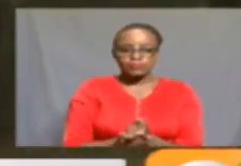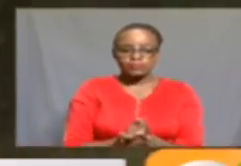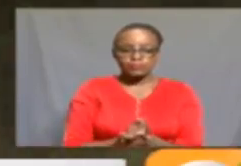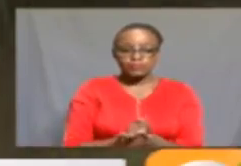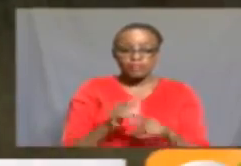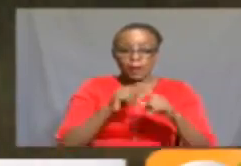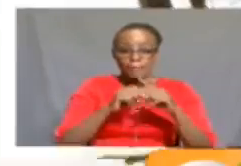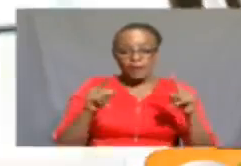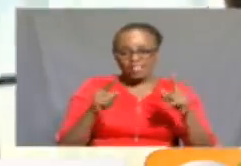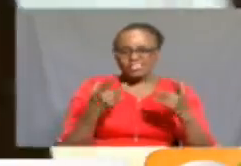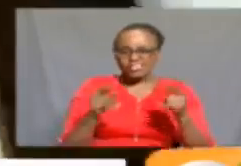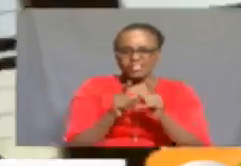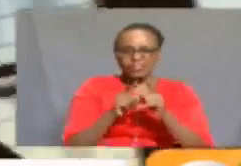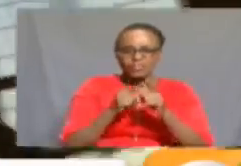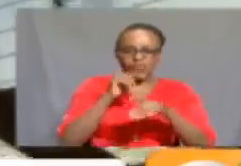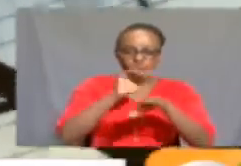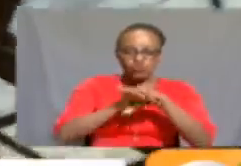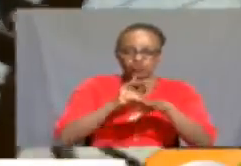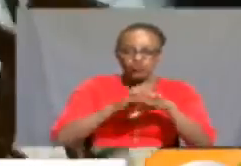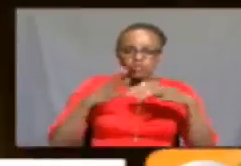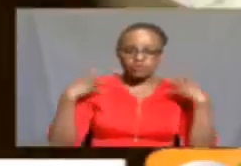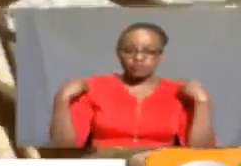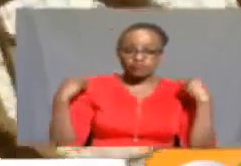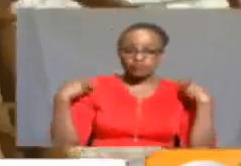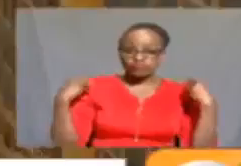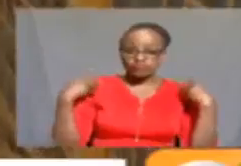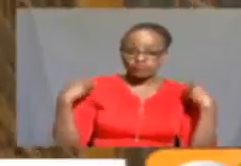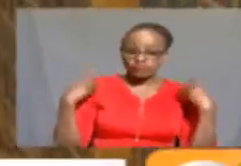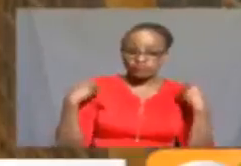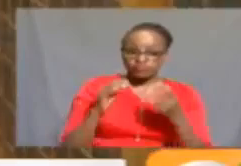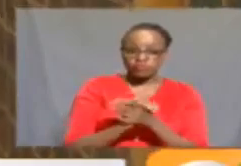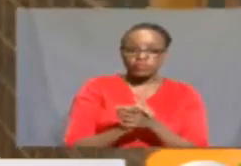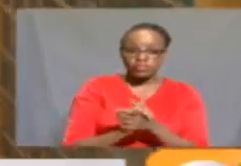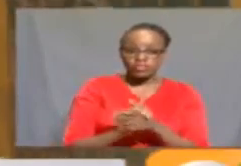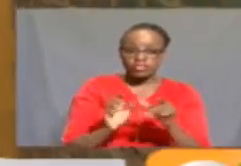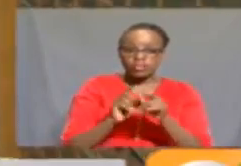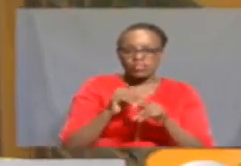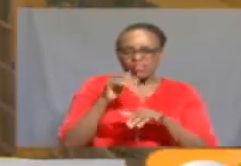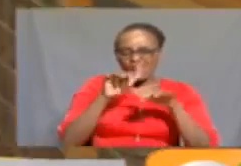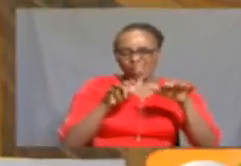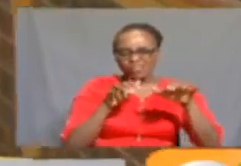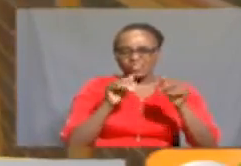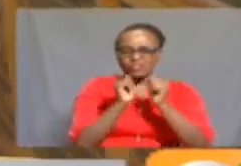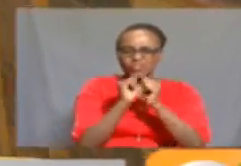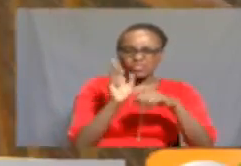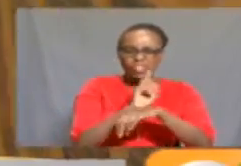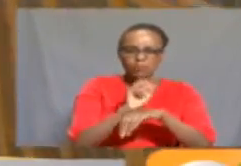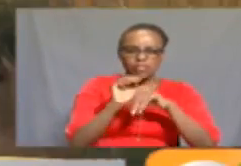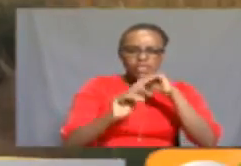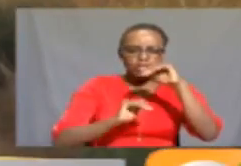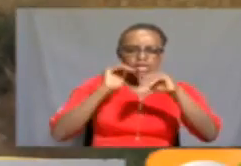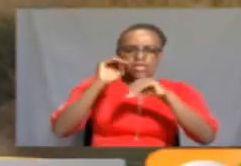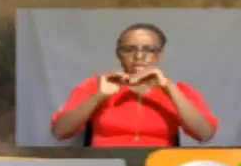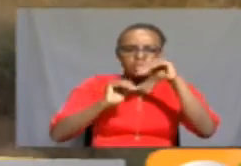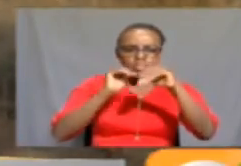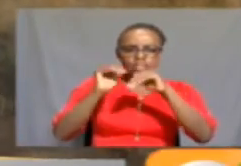But it couples up as good physical exercise. Having taken roughly 15 minutes to get to the top,